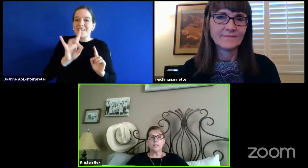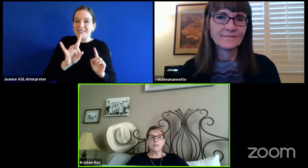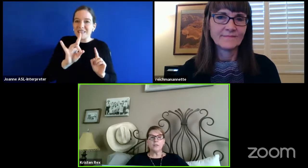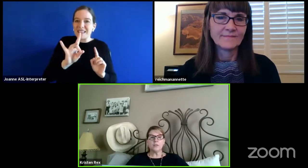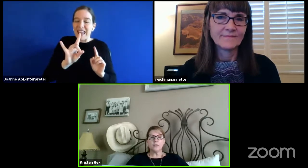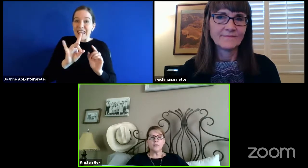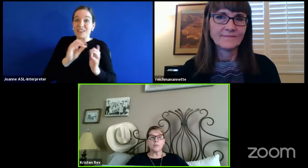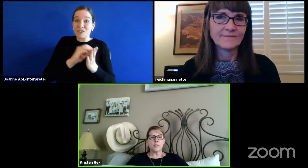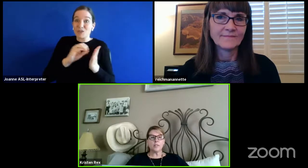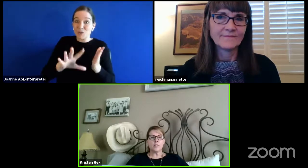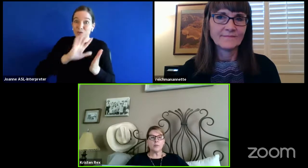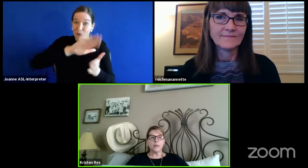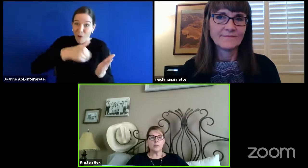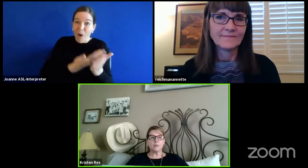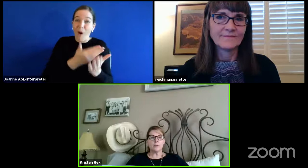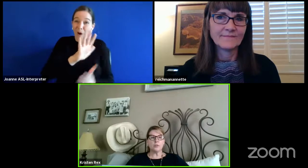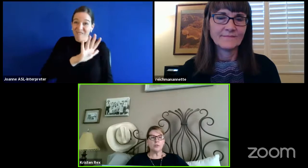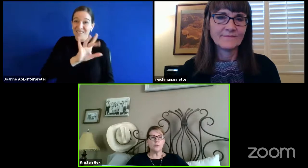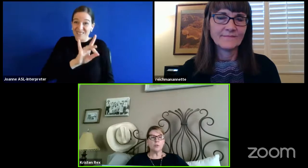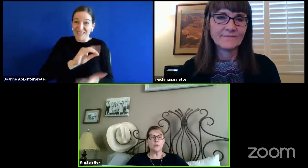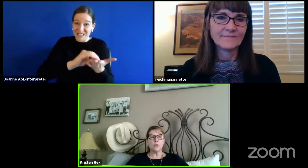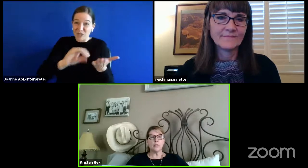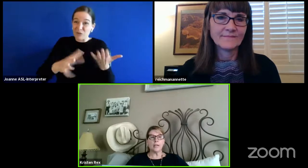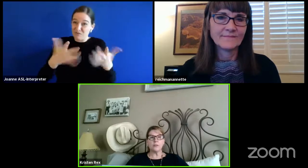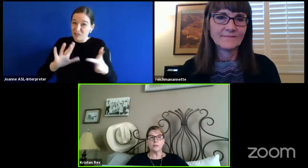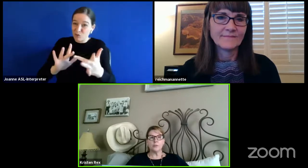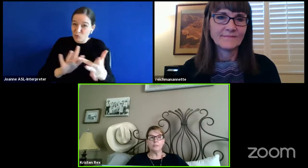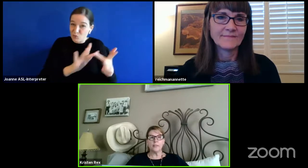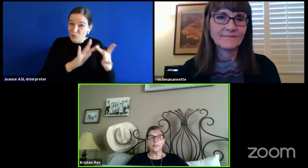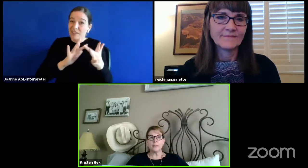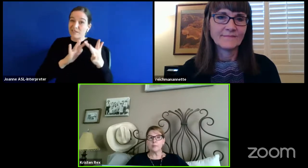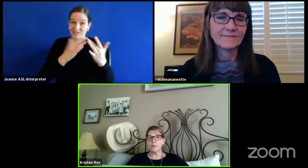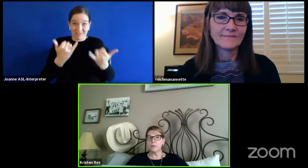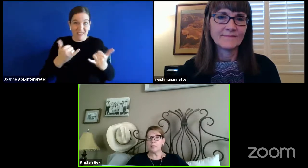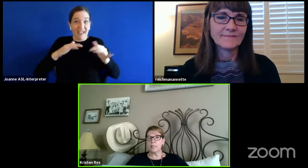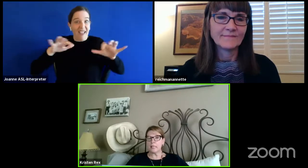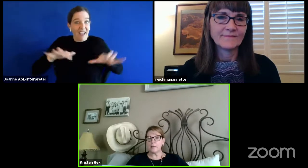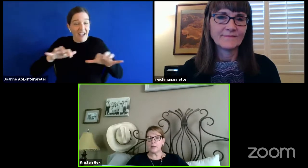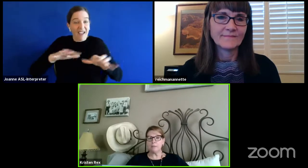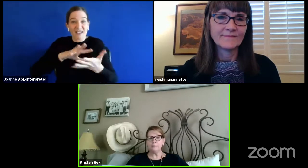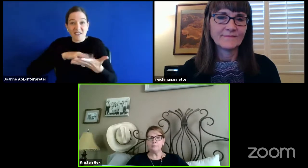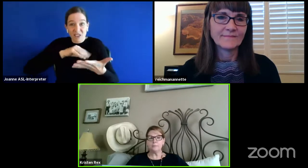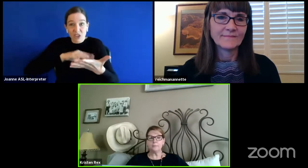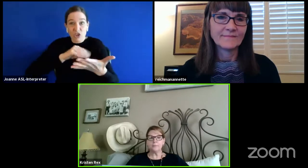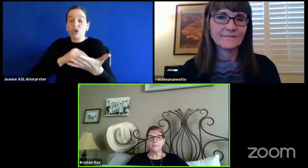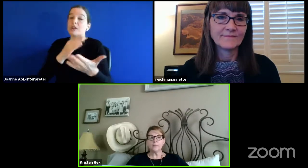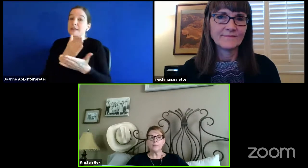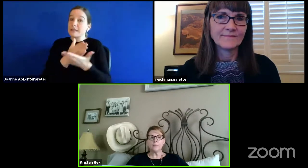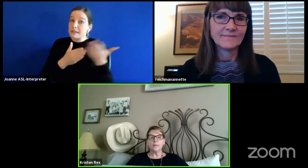These students are participating through Zoom, Google Classroom, and some are using email.